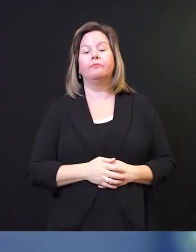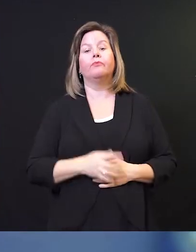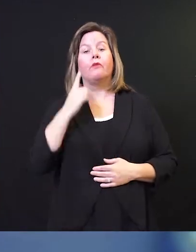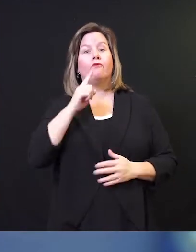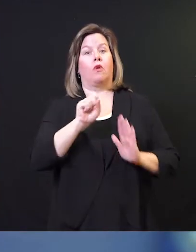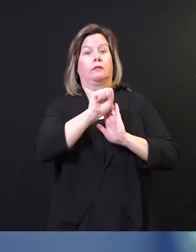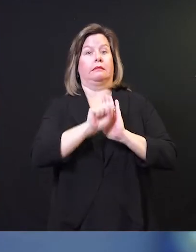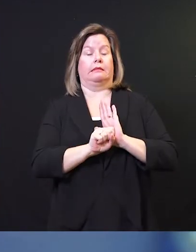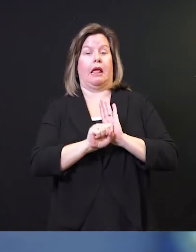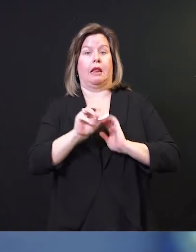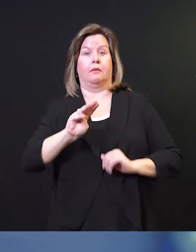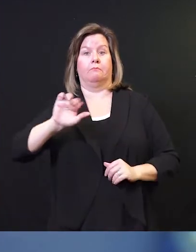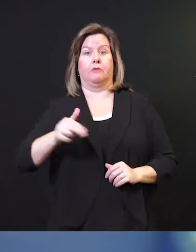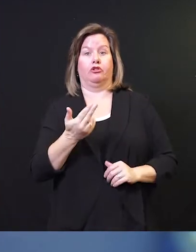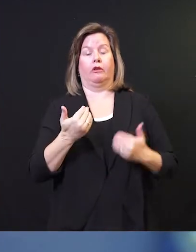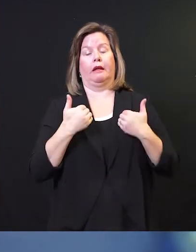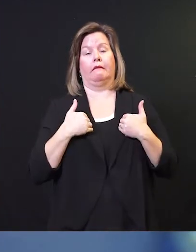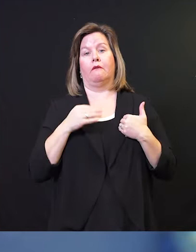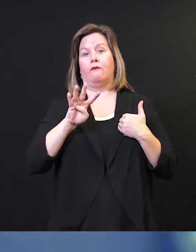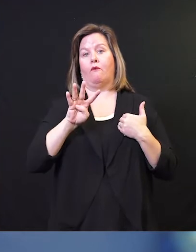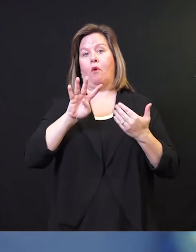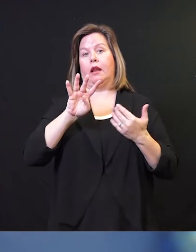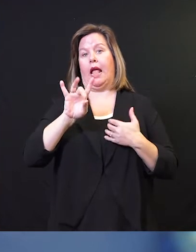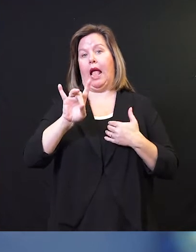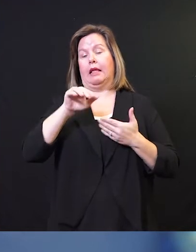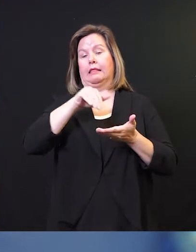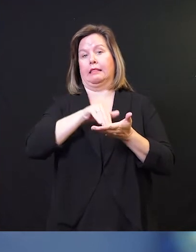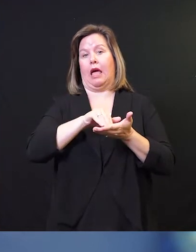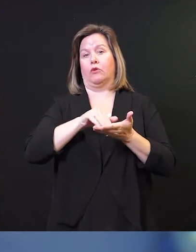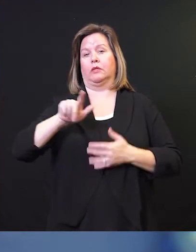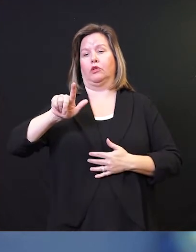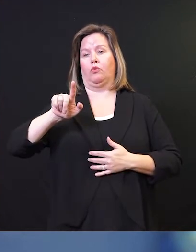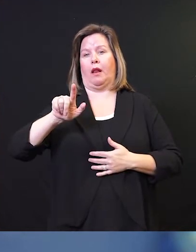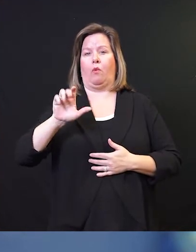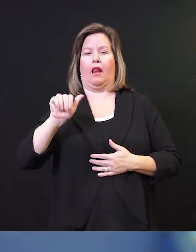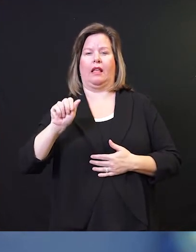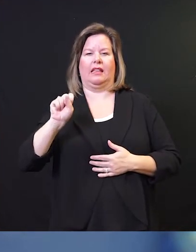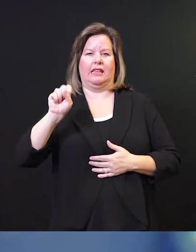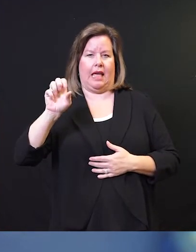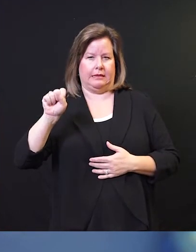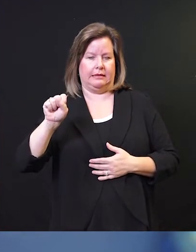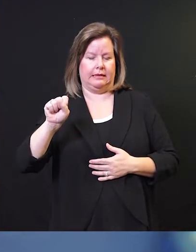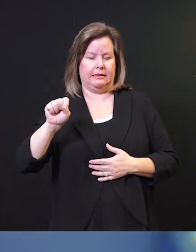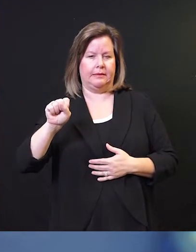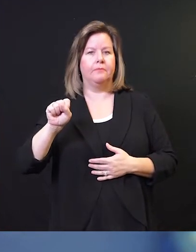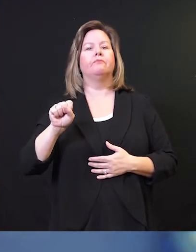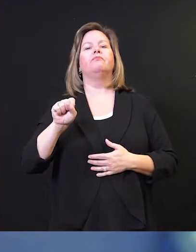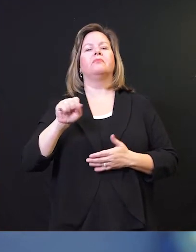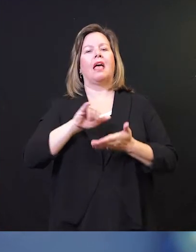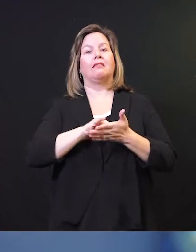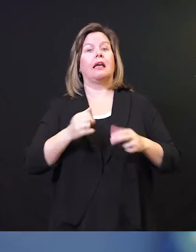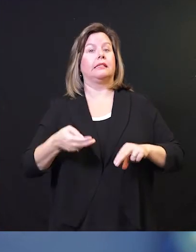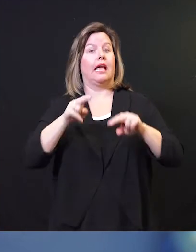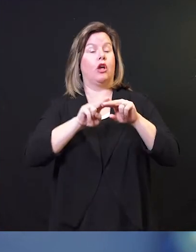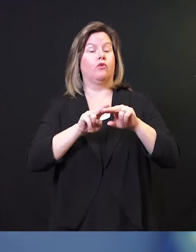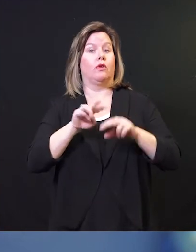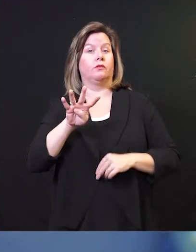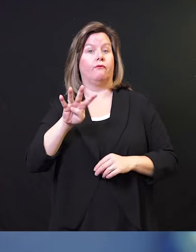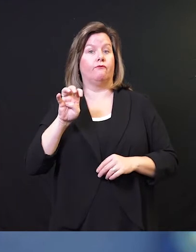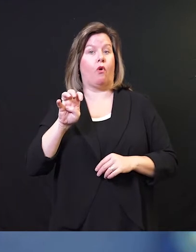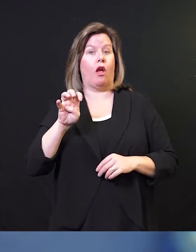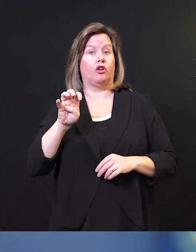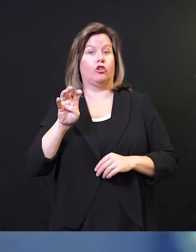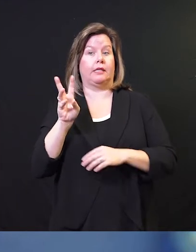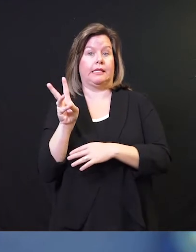Across the state of Michigan, reported there are 48,021 cases of diagnosed COVID-19. That's an increase of